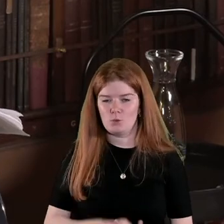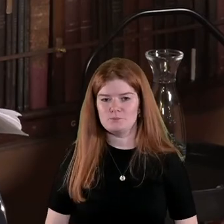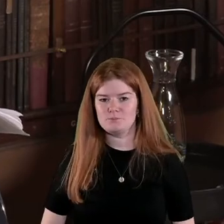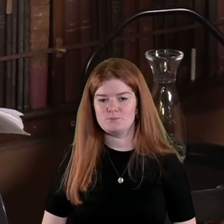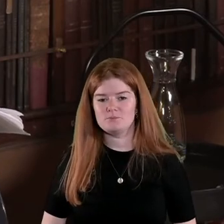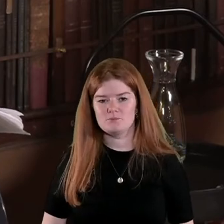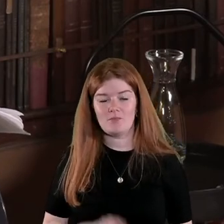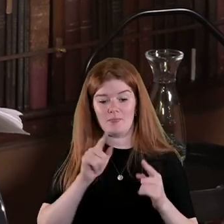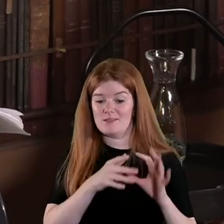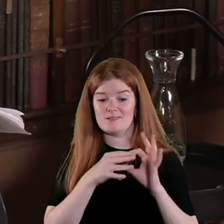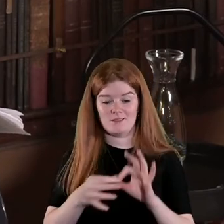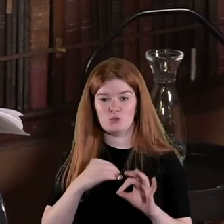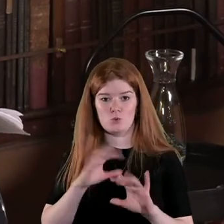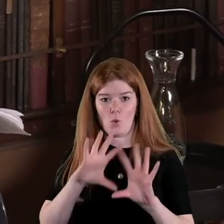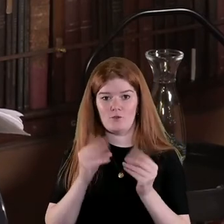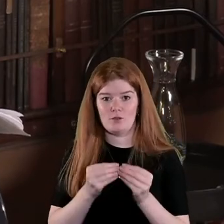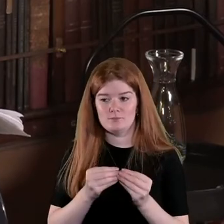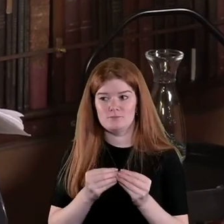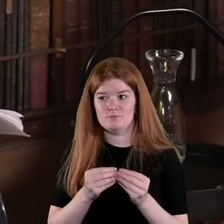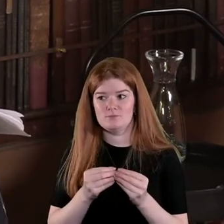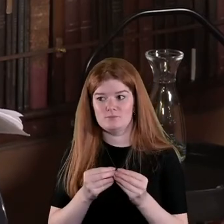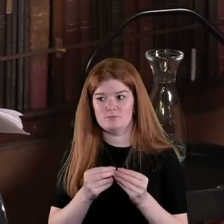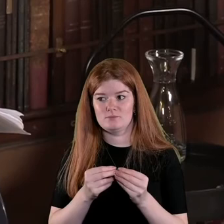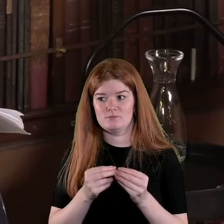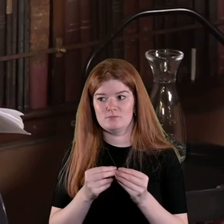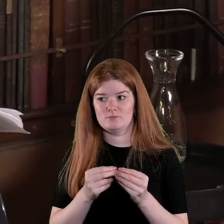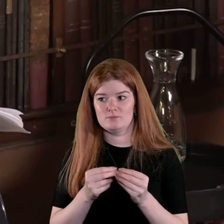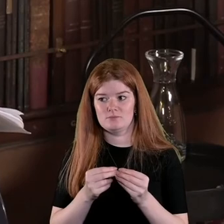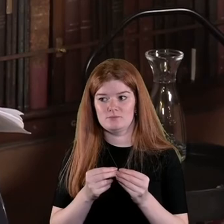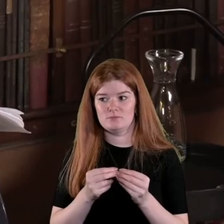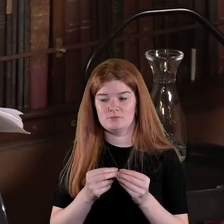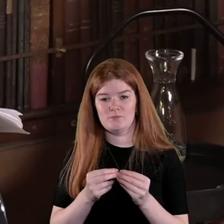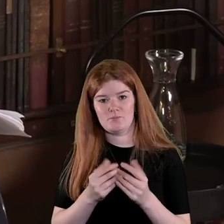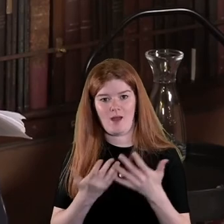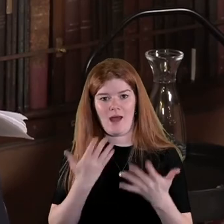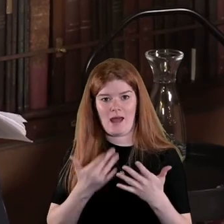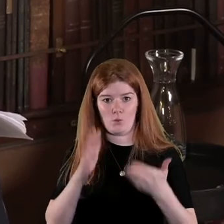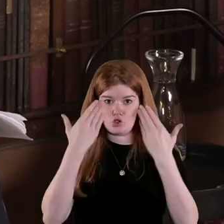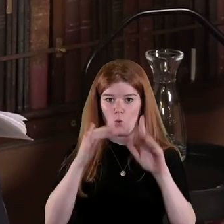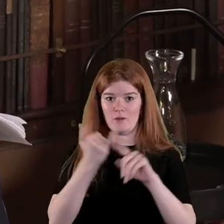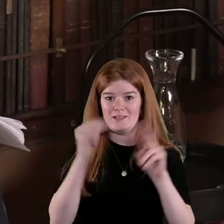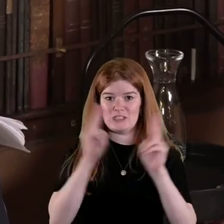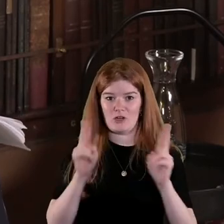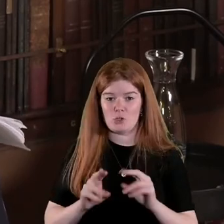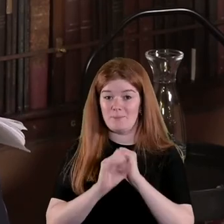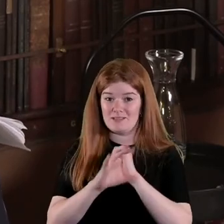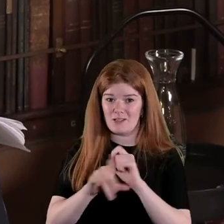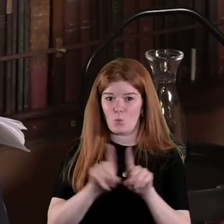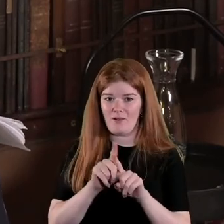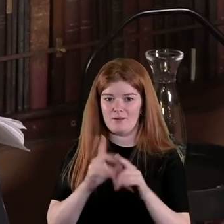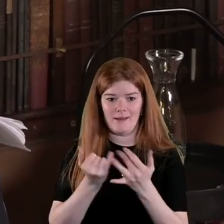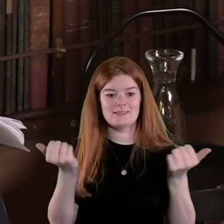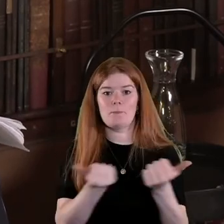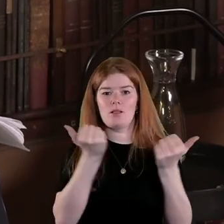and again that feeds into the whole you know the way in which that's reported in the international press and so forth so symbols